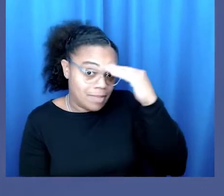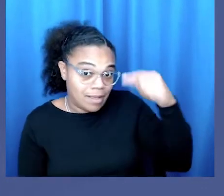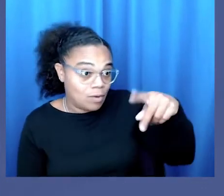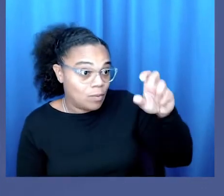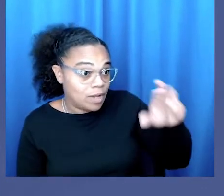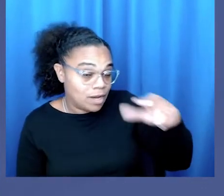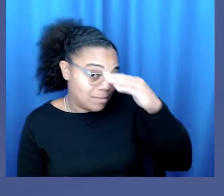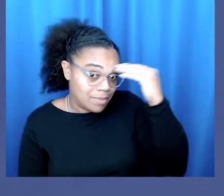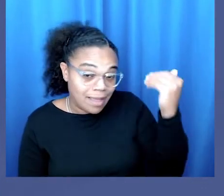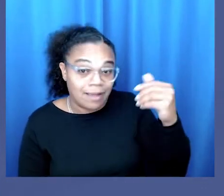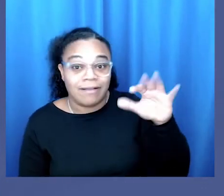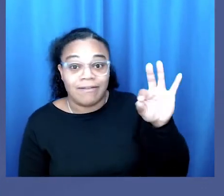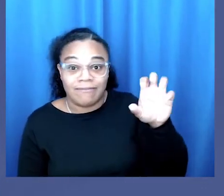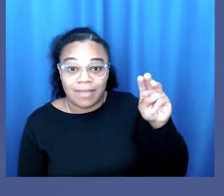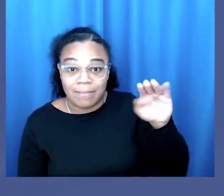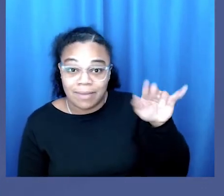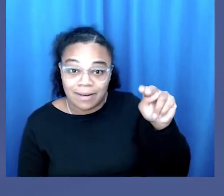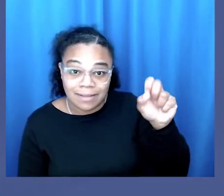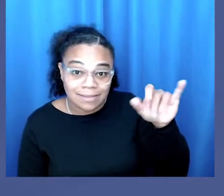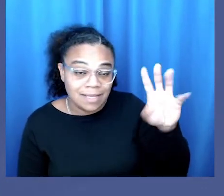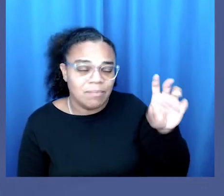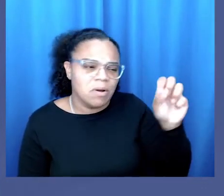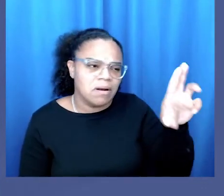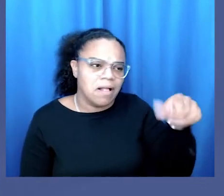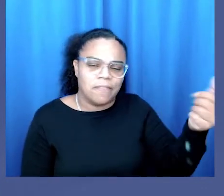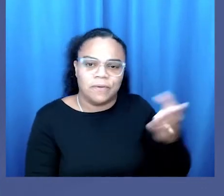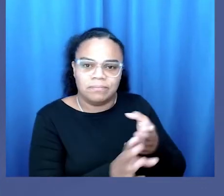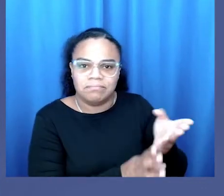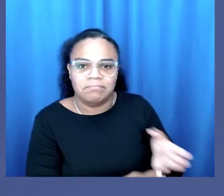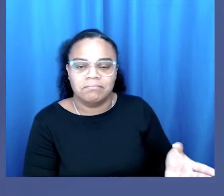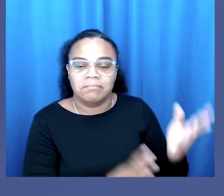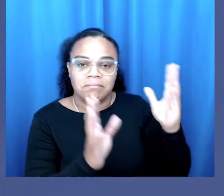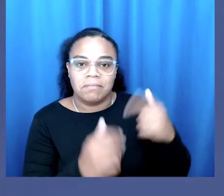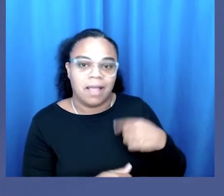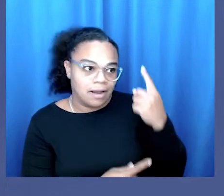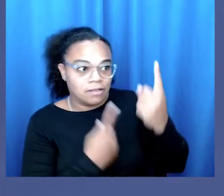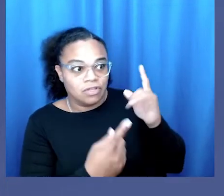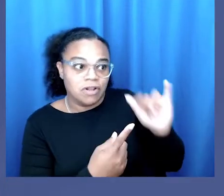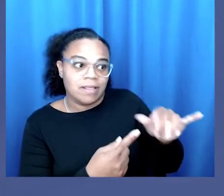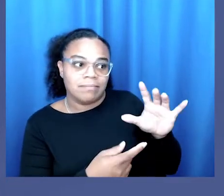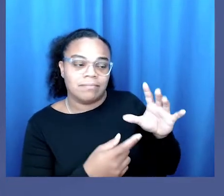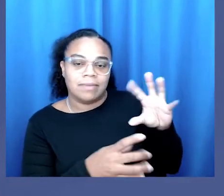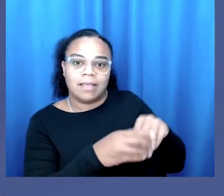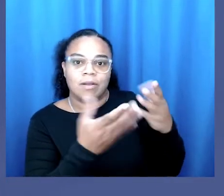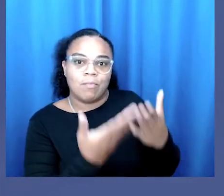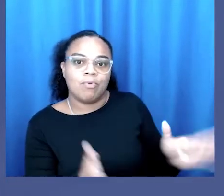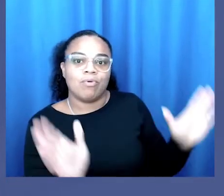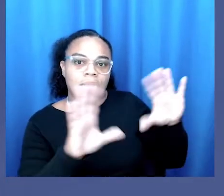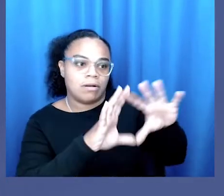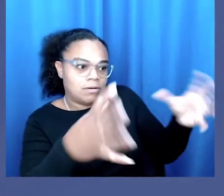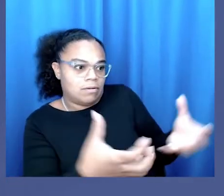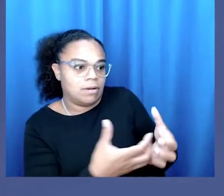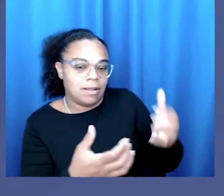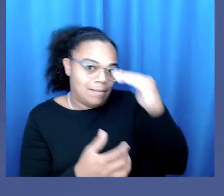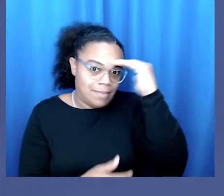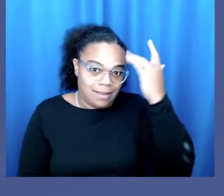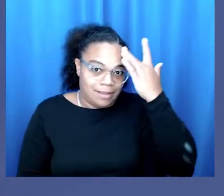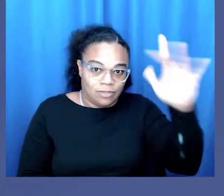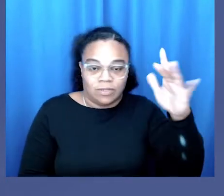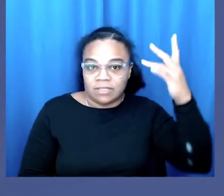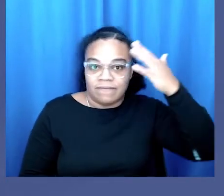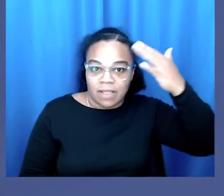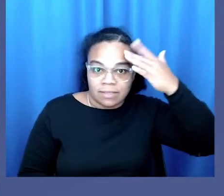trends in black feminism and black male studies and various other disciplines. I consider them as part of a broader corpus of black intellectual